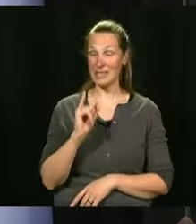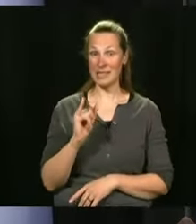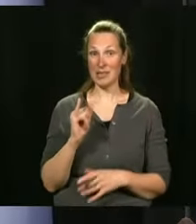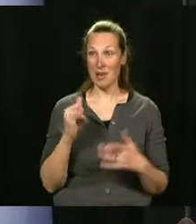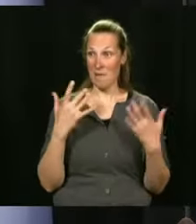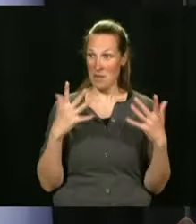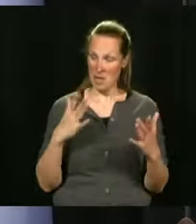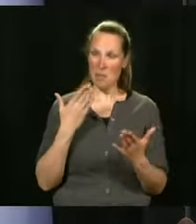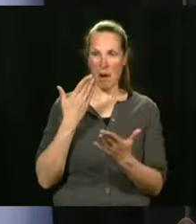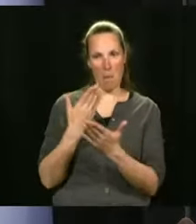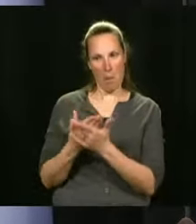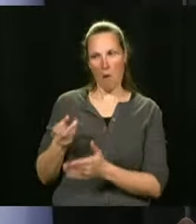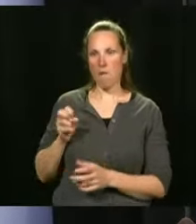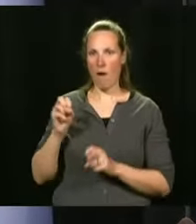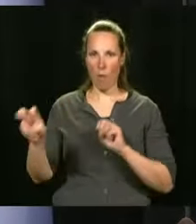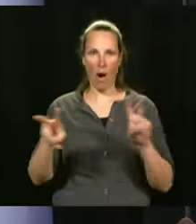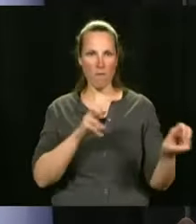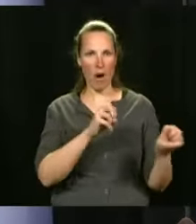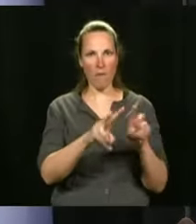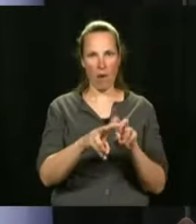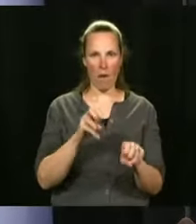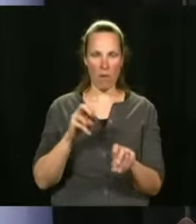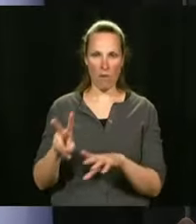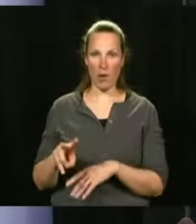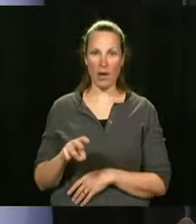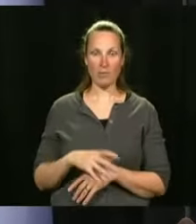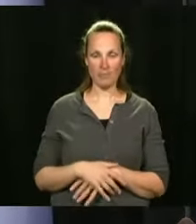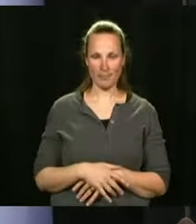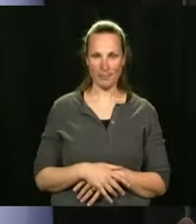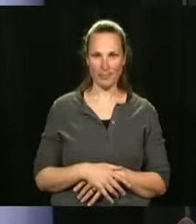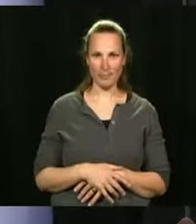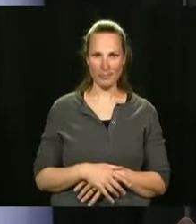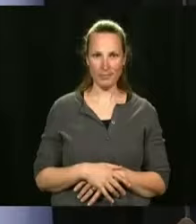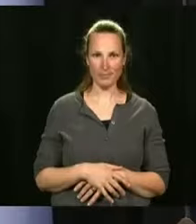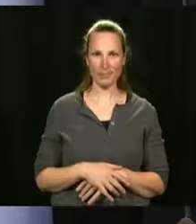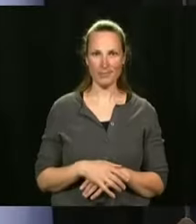will get vaccine proof by email. But what's interesting is that when